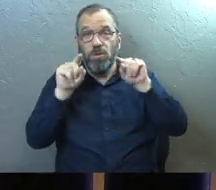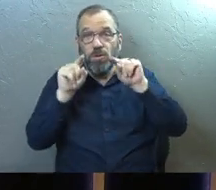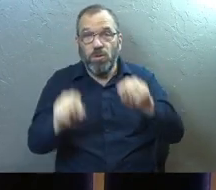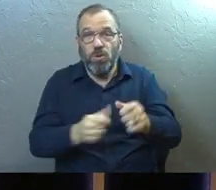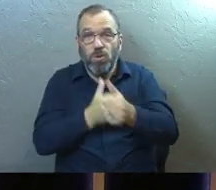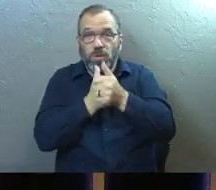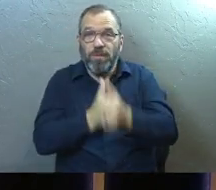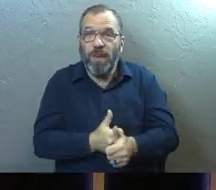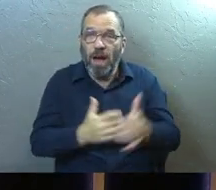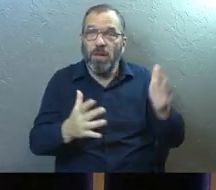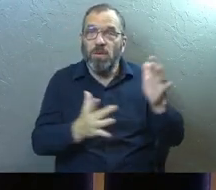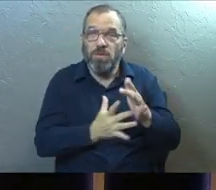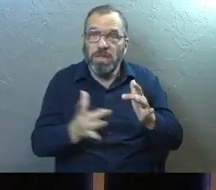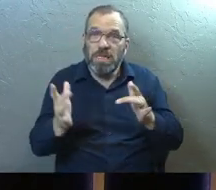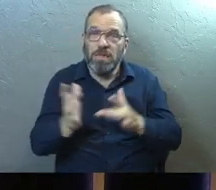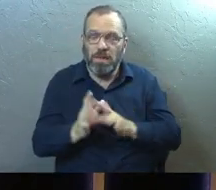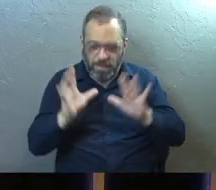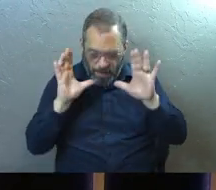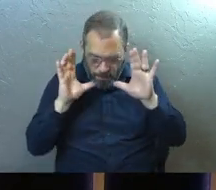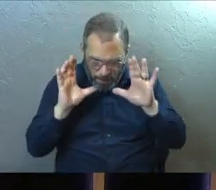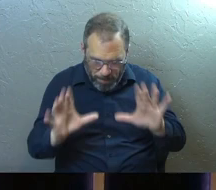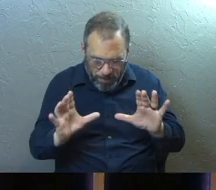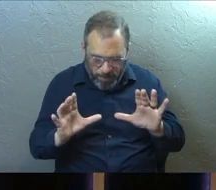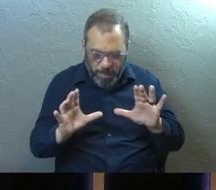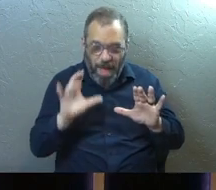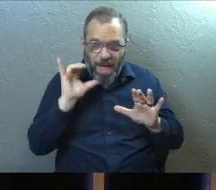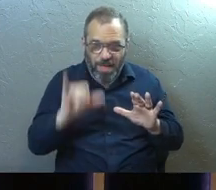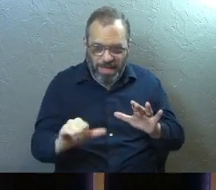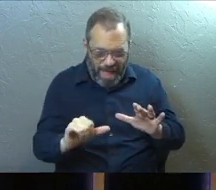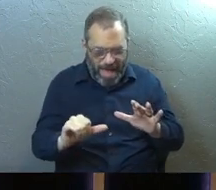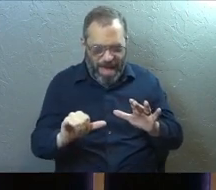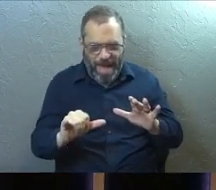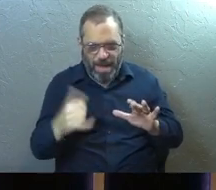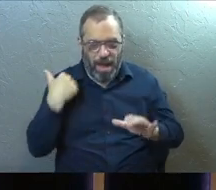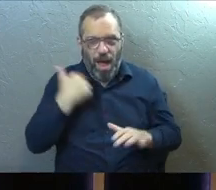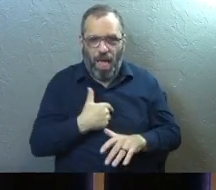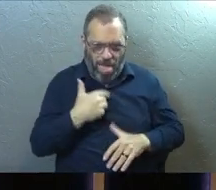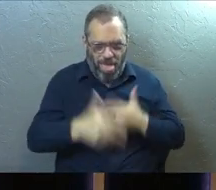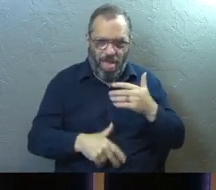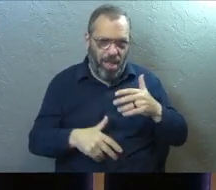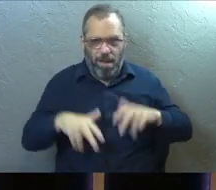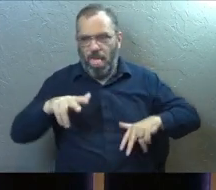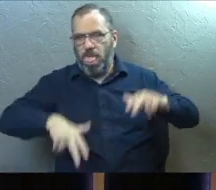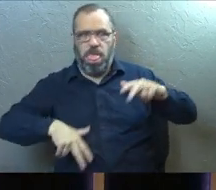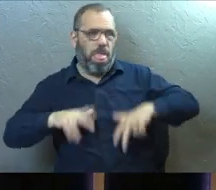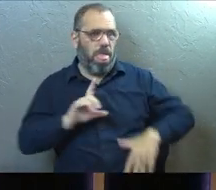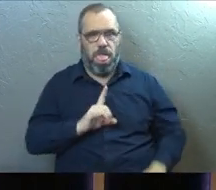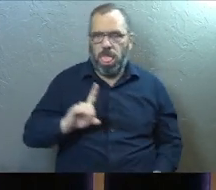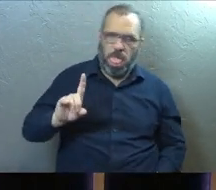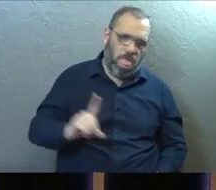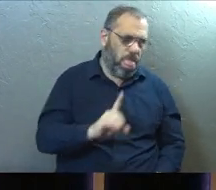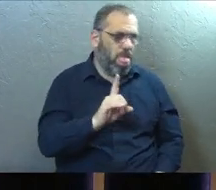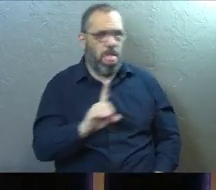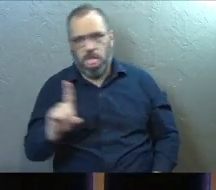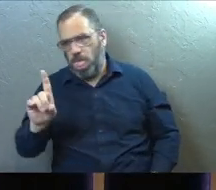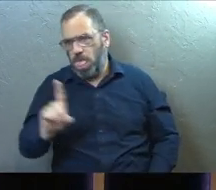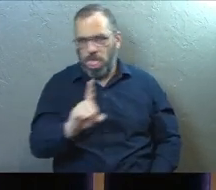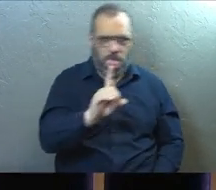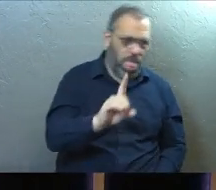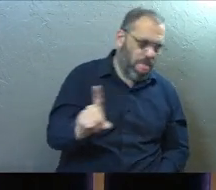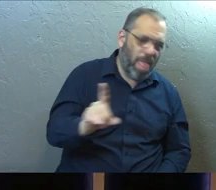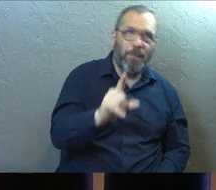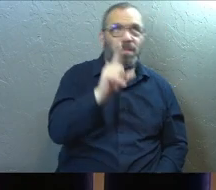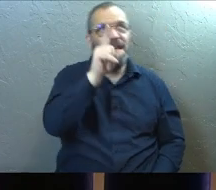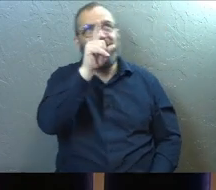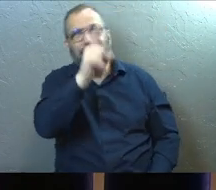to follow Jesus. And as we do, and as that clumsy process of the Christian life goes, step by step by step,